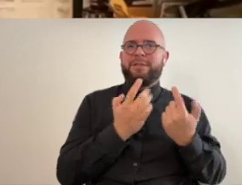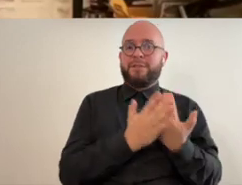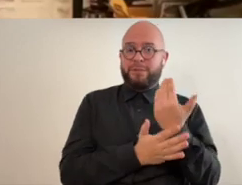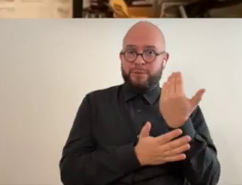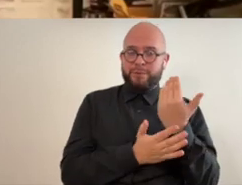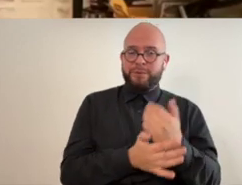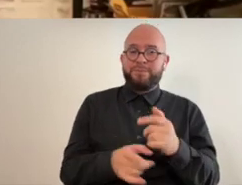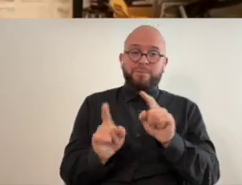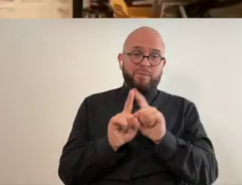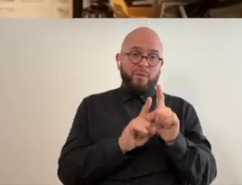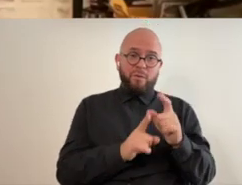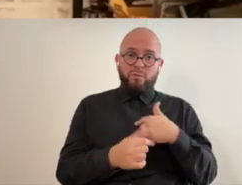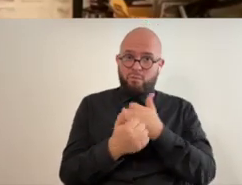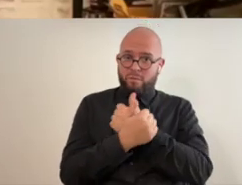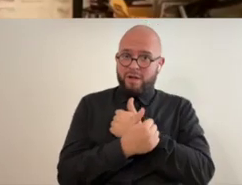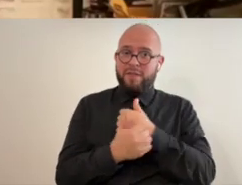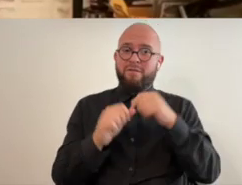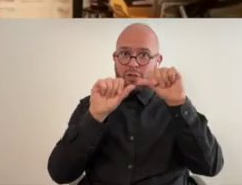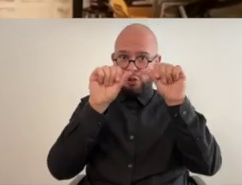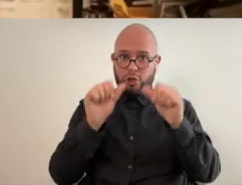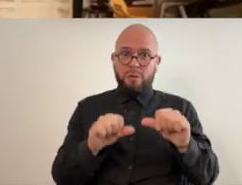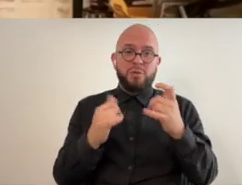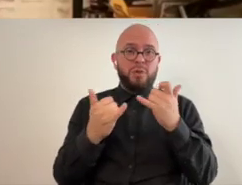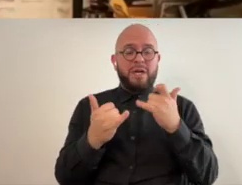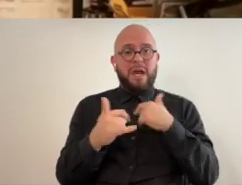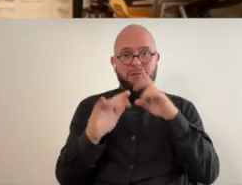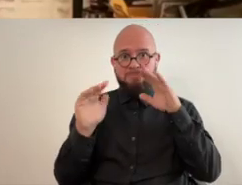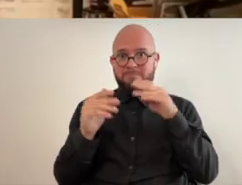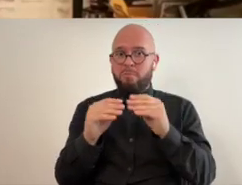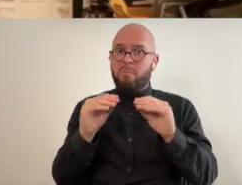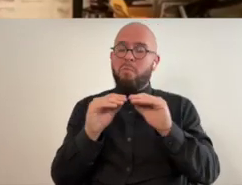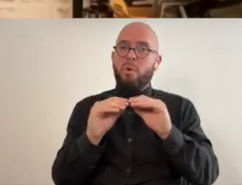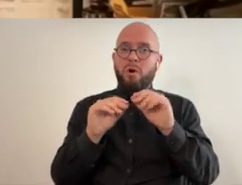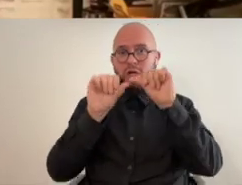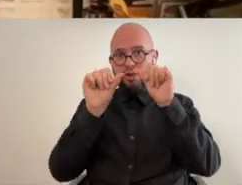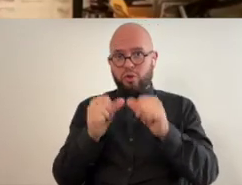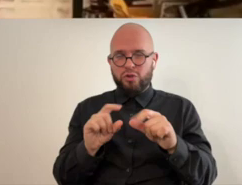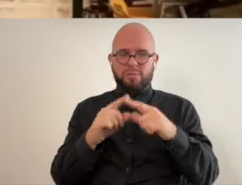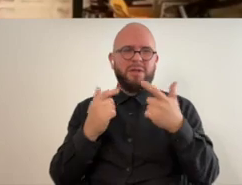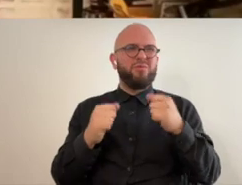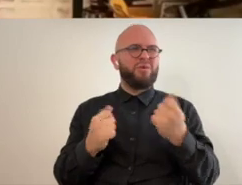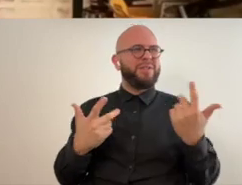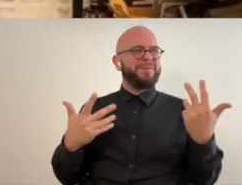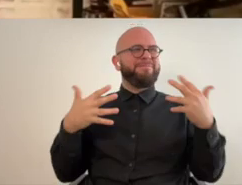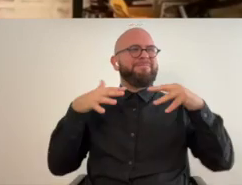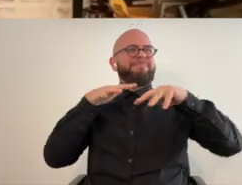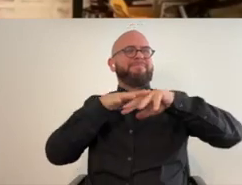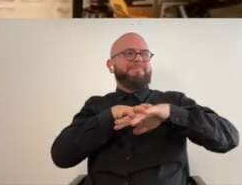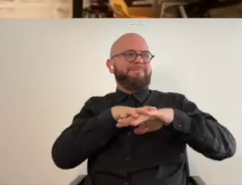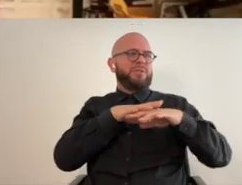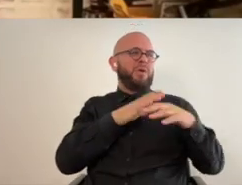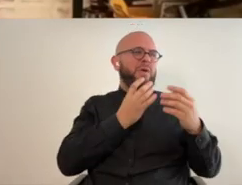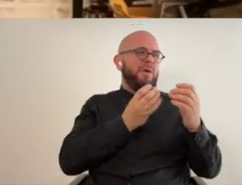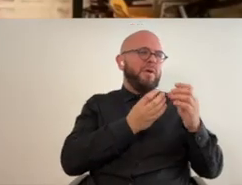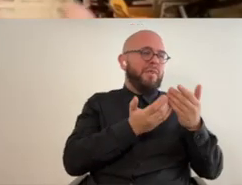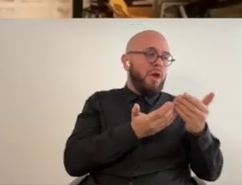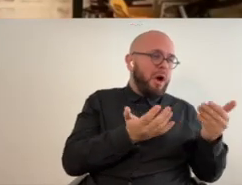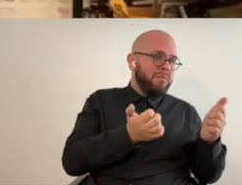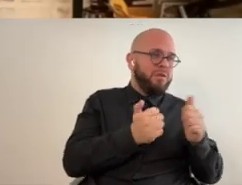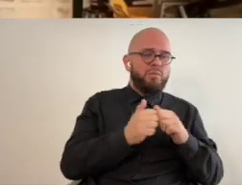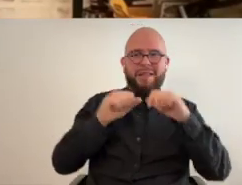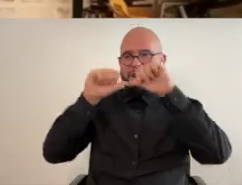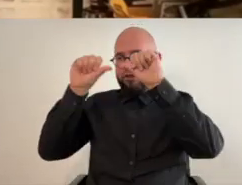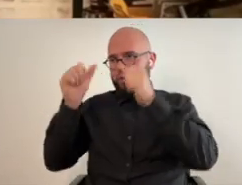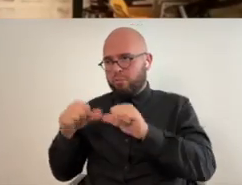transform them and then i also love sculpture uh so i'm doing a little more sculpture but i will try to combine the